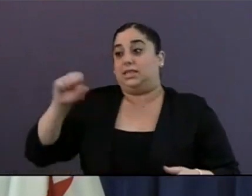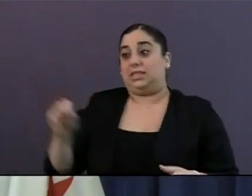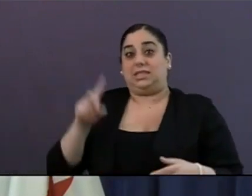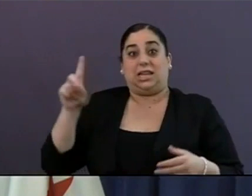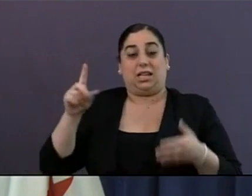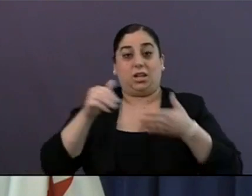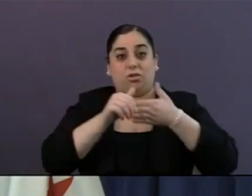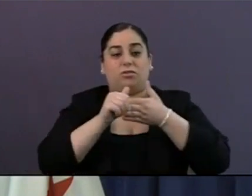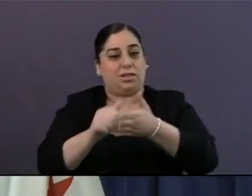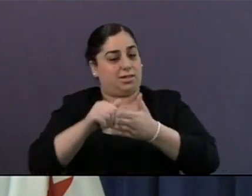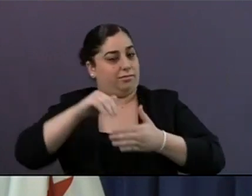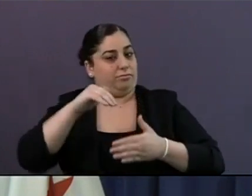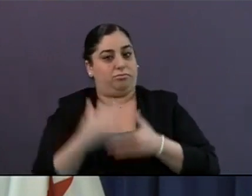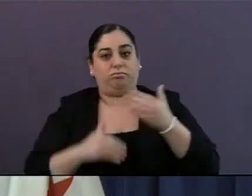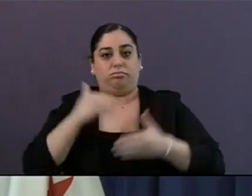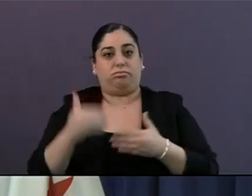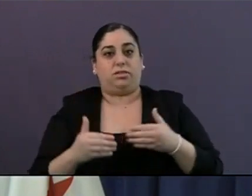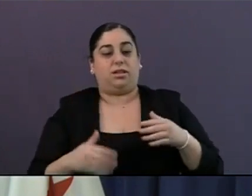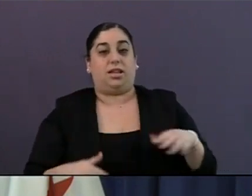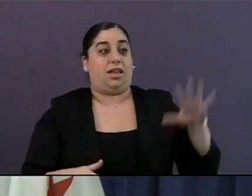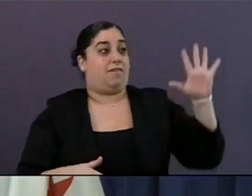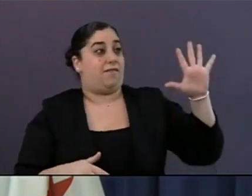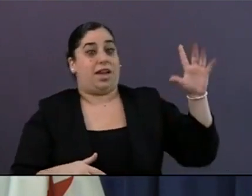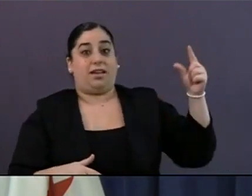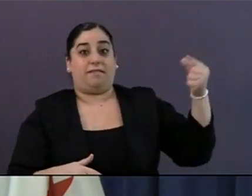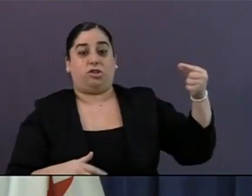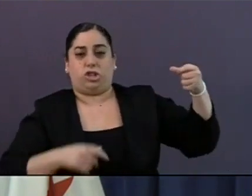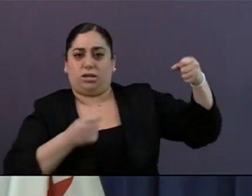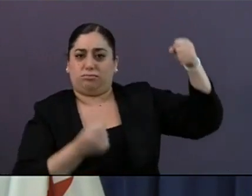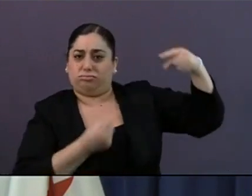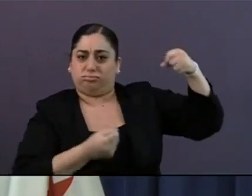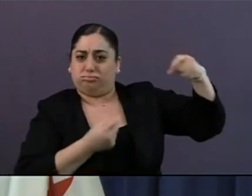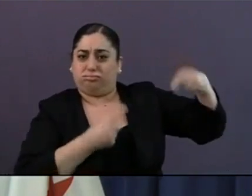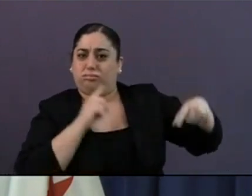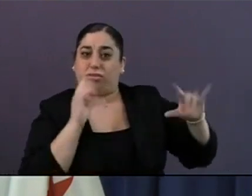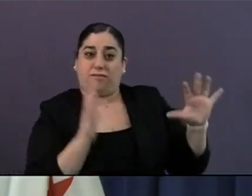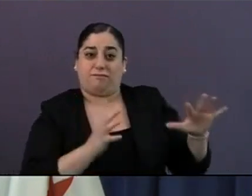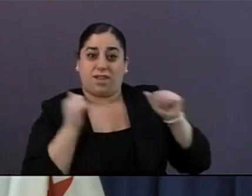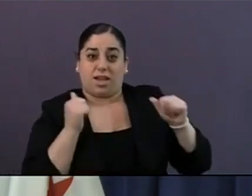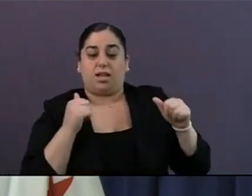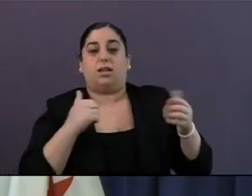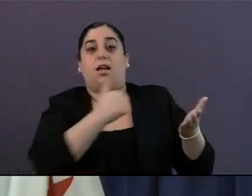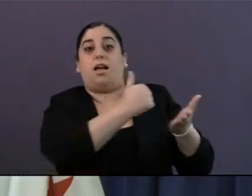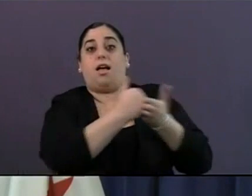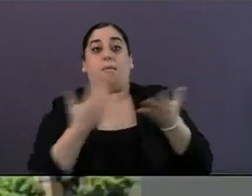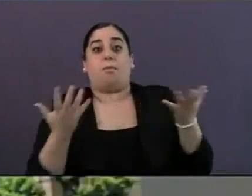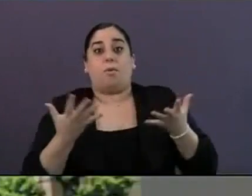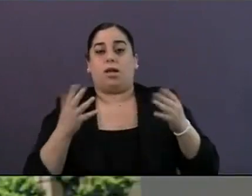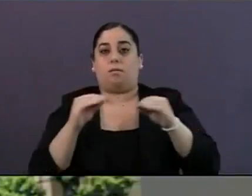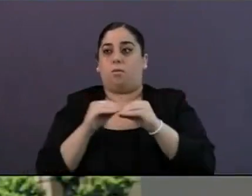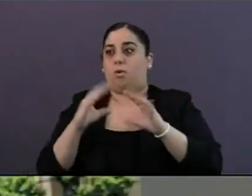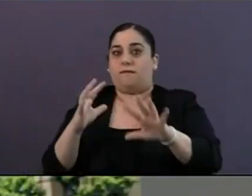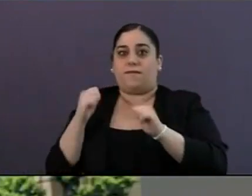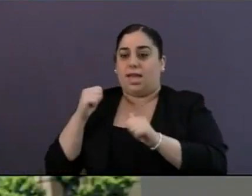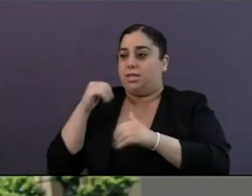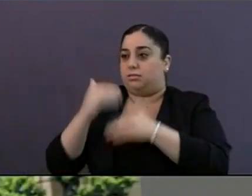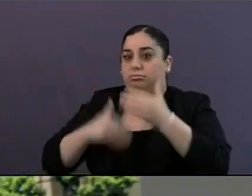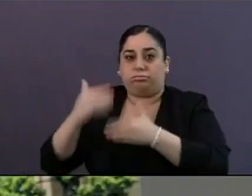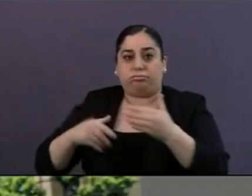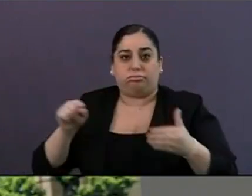5G technology is going to make everything we do over the Internet faster and more reliable.